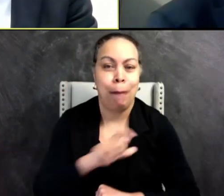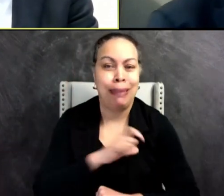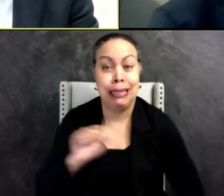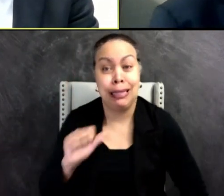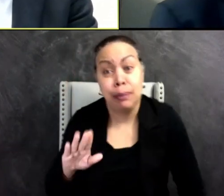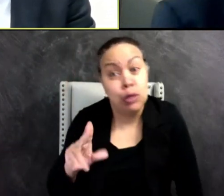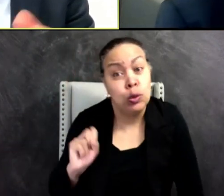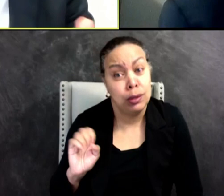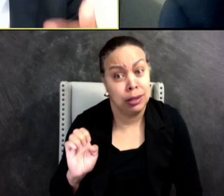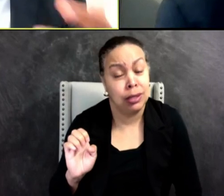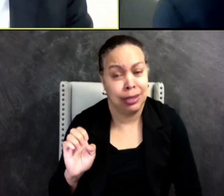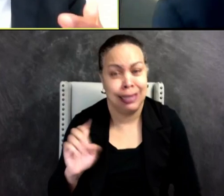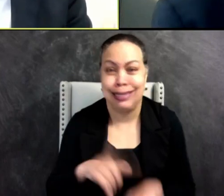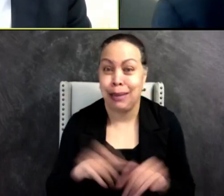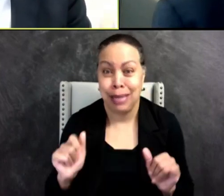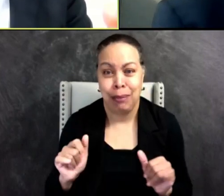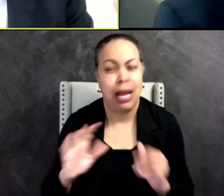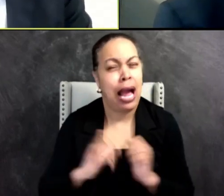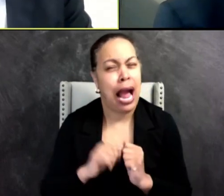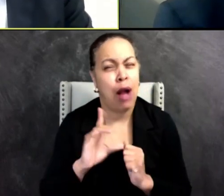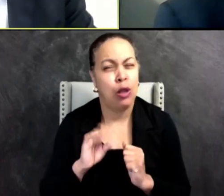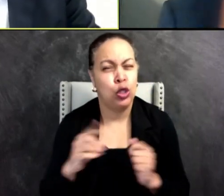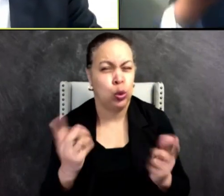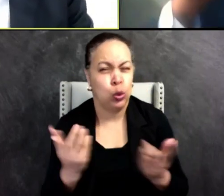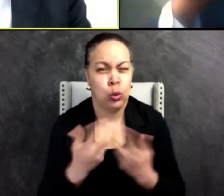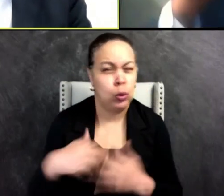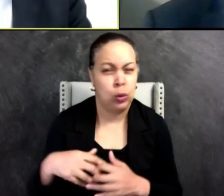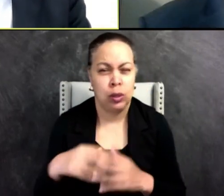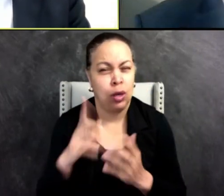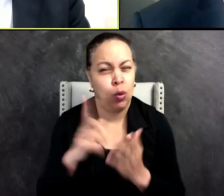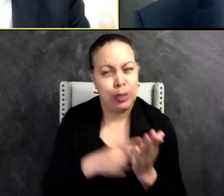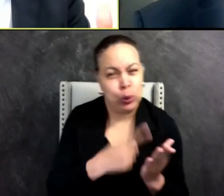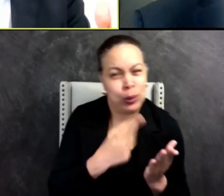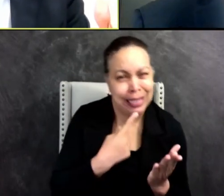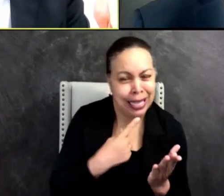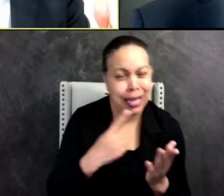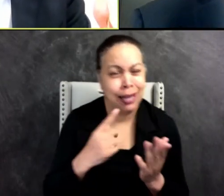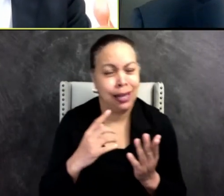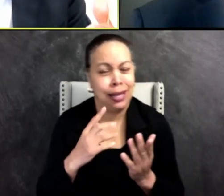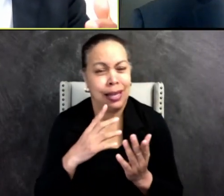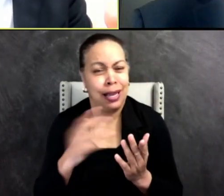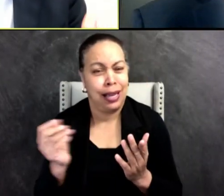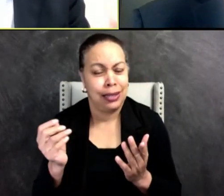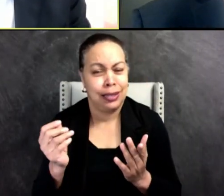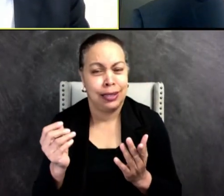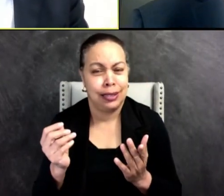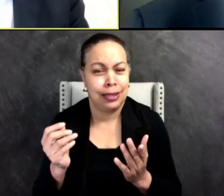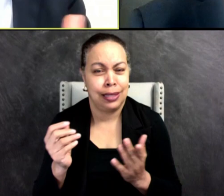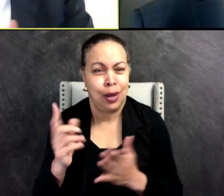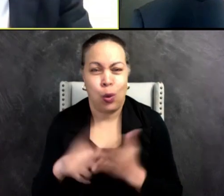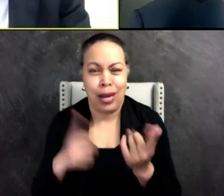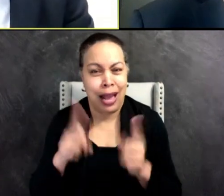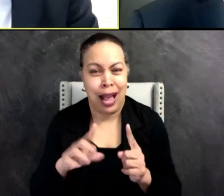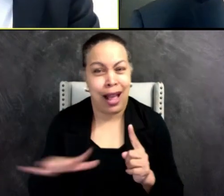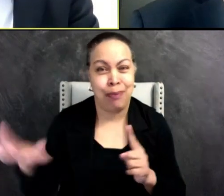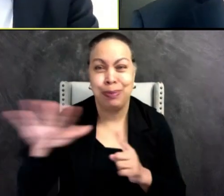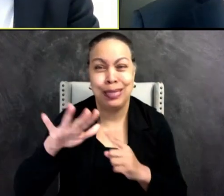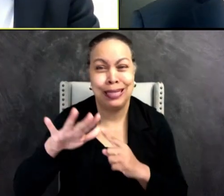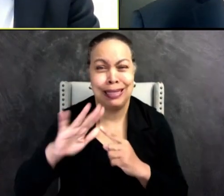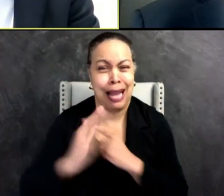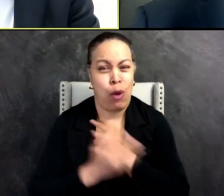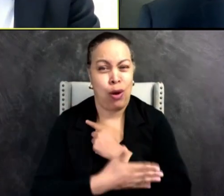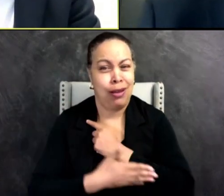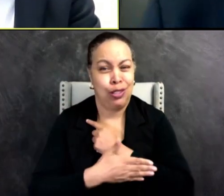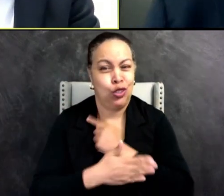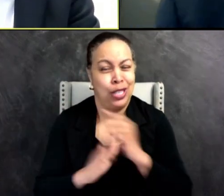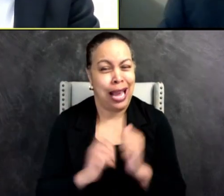and these things. How do you reconcile what you said to what was happening across the country? And